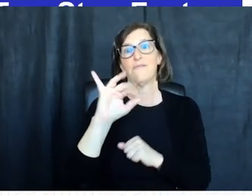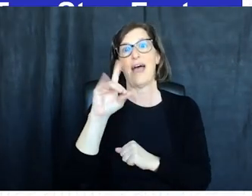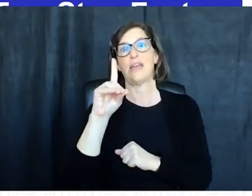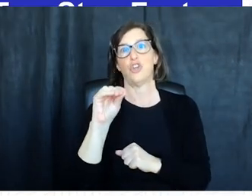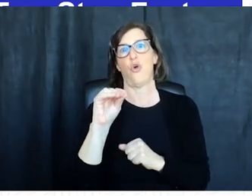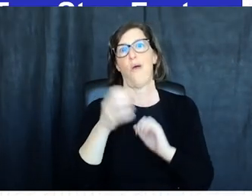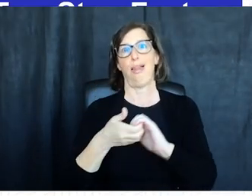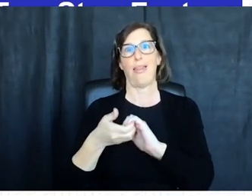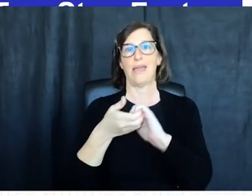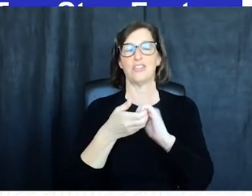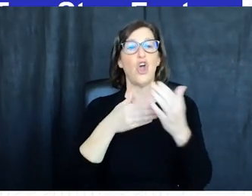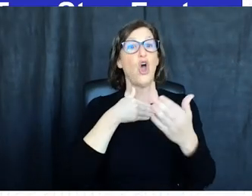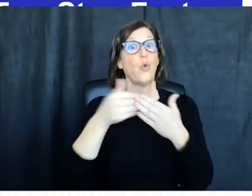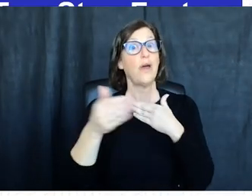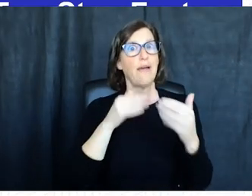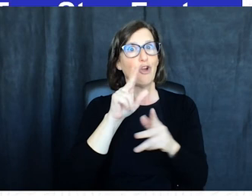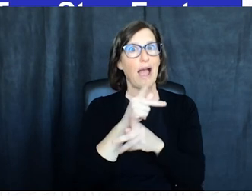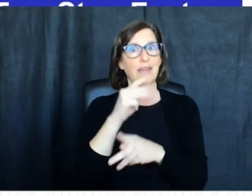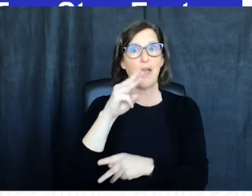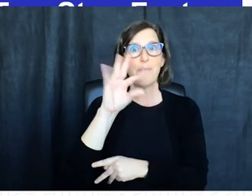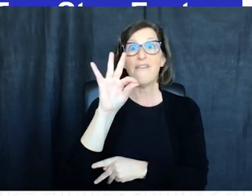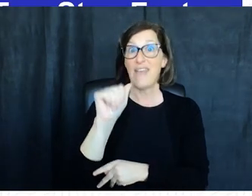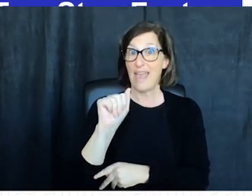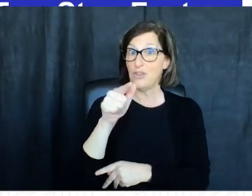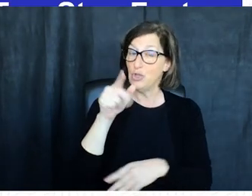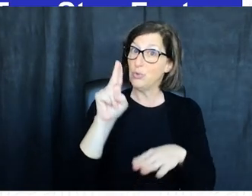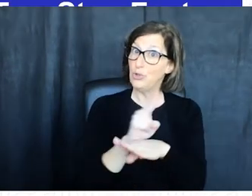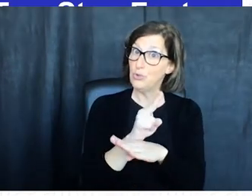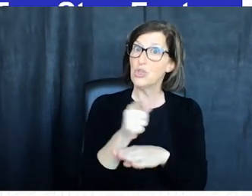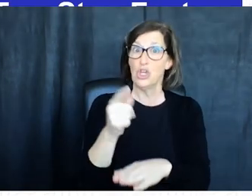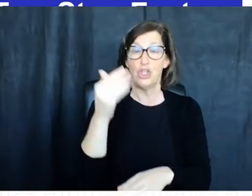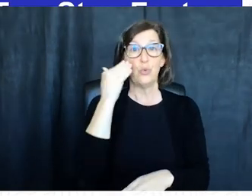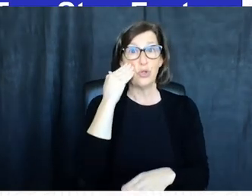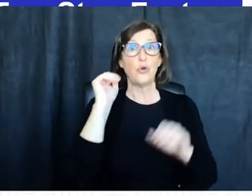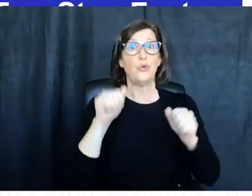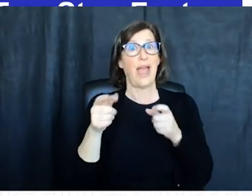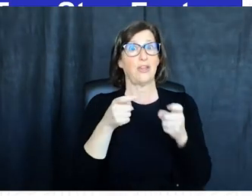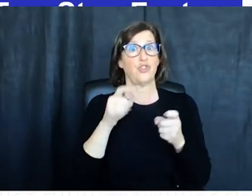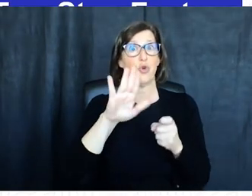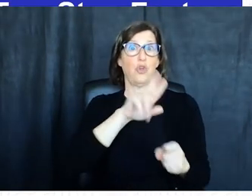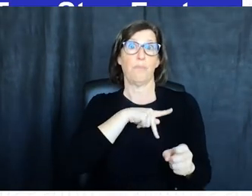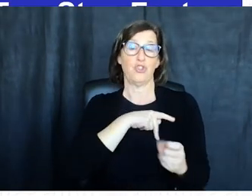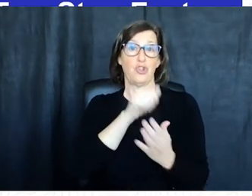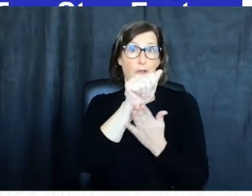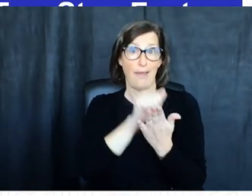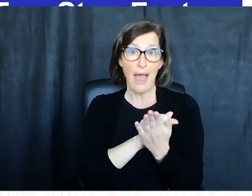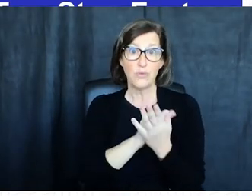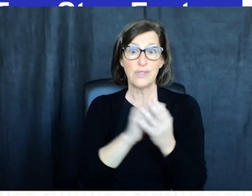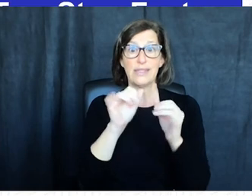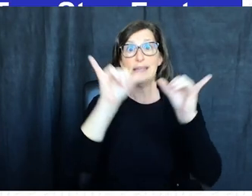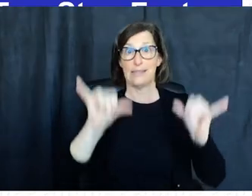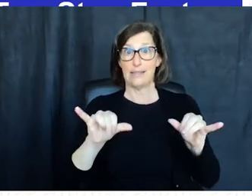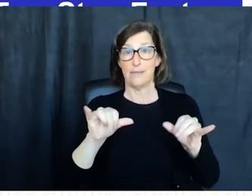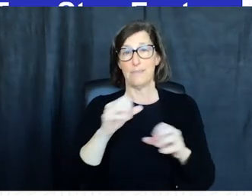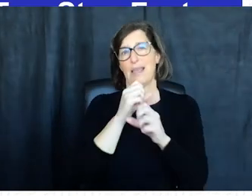whichever form of mfa you use you can know that you are taking a meaningful step to regain control over your personal accounts sensitive